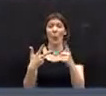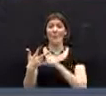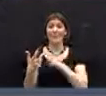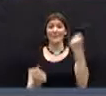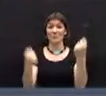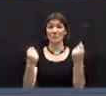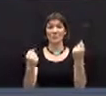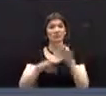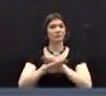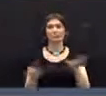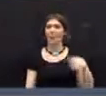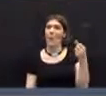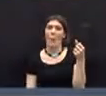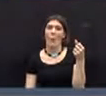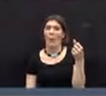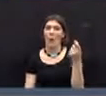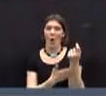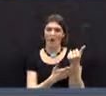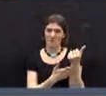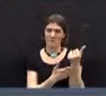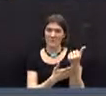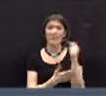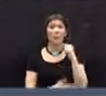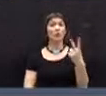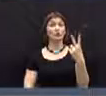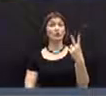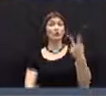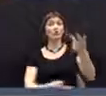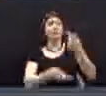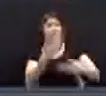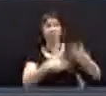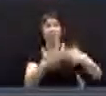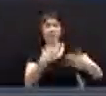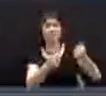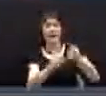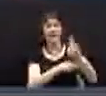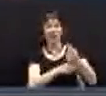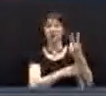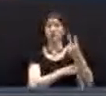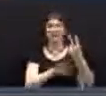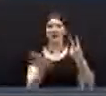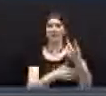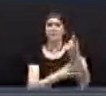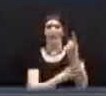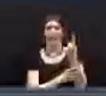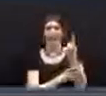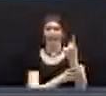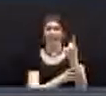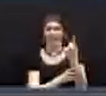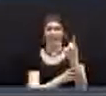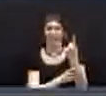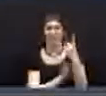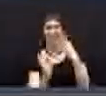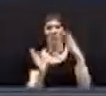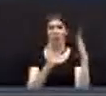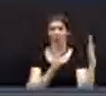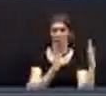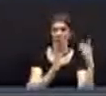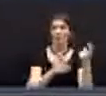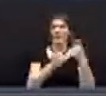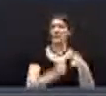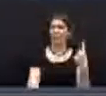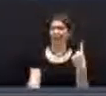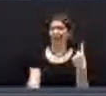cruiser from the capital budget. We have a two-cruiser-a-year replacement cycle, and this knocks us off that cycle. We'll be